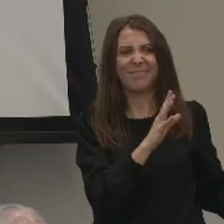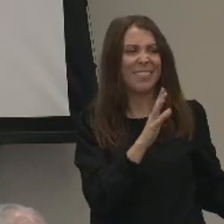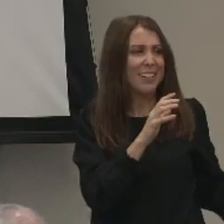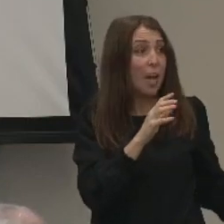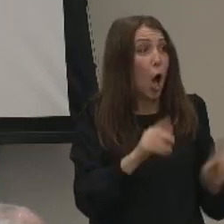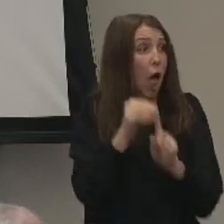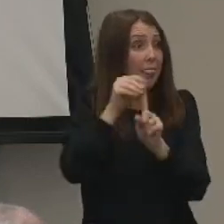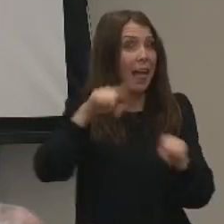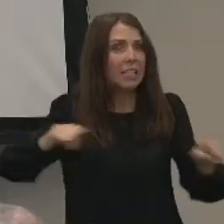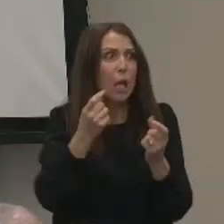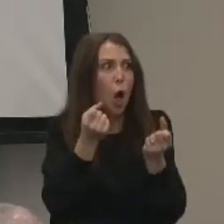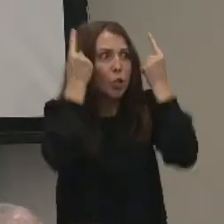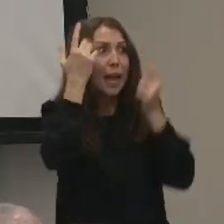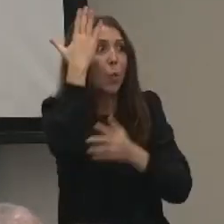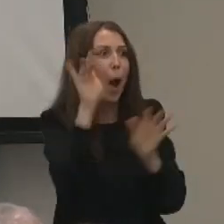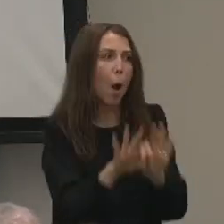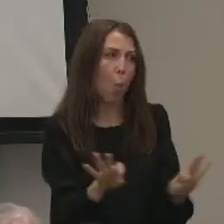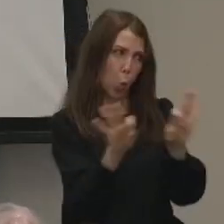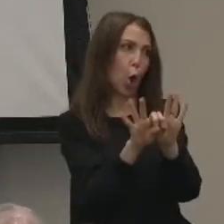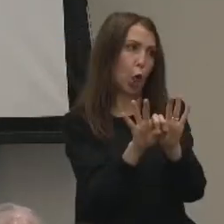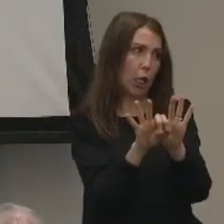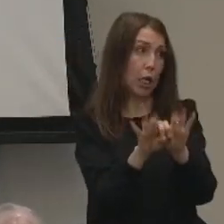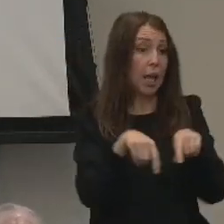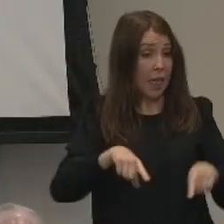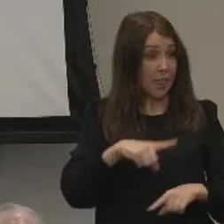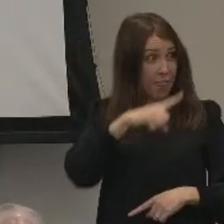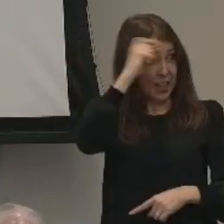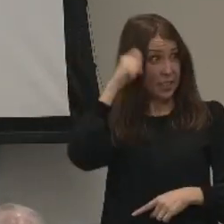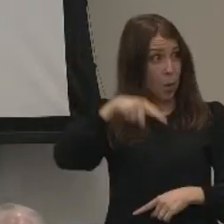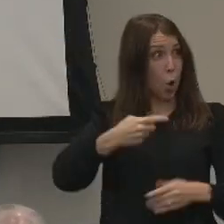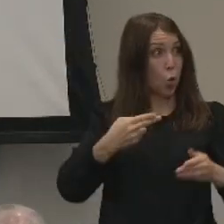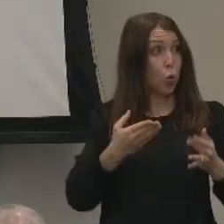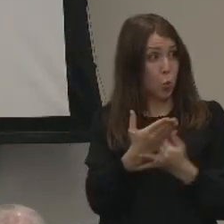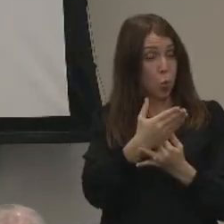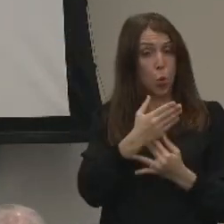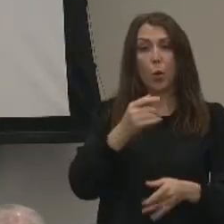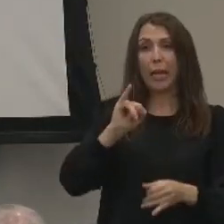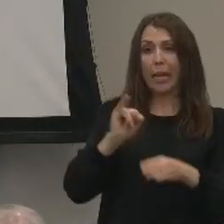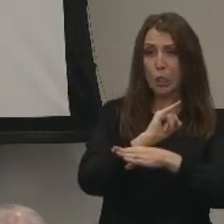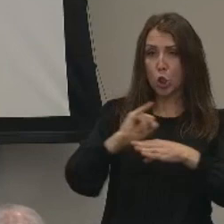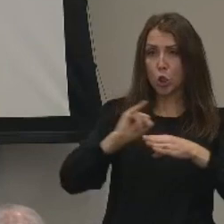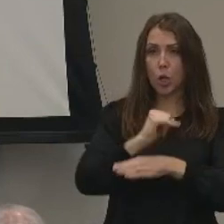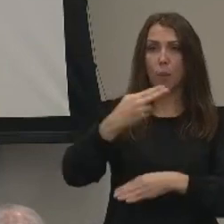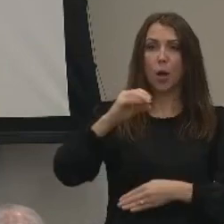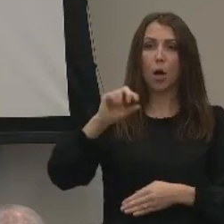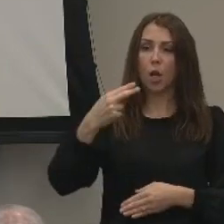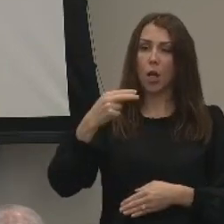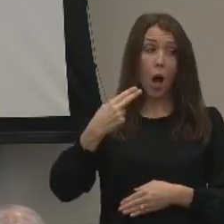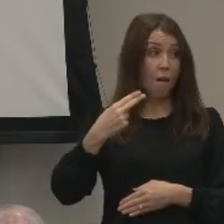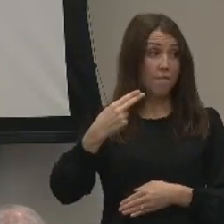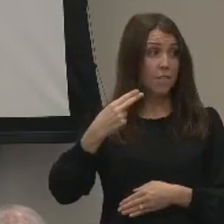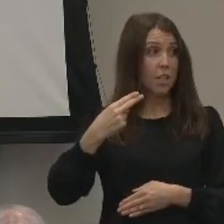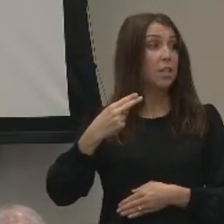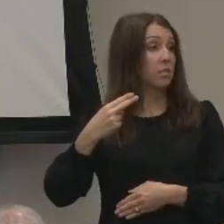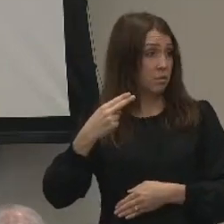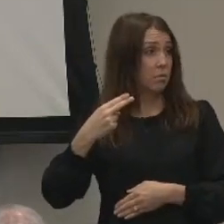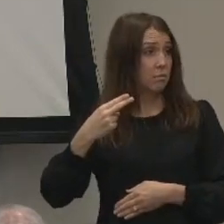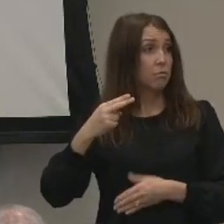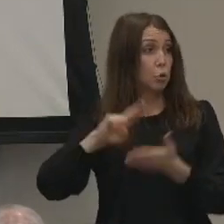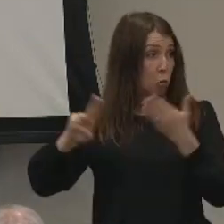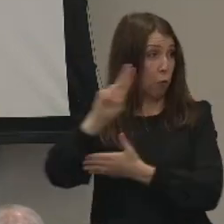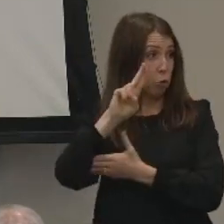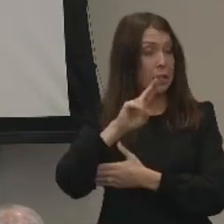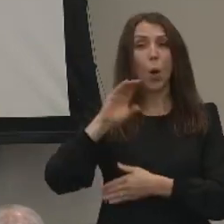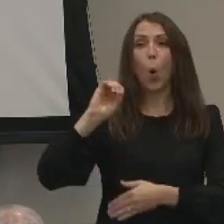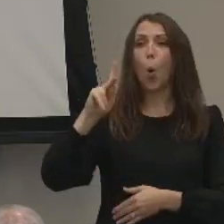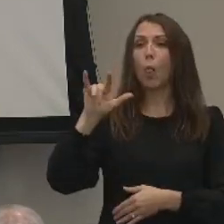necessary and important. This summer, through my internship at Huff Ear Institute in Oklahoma, I was able to give a presentation